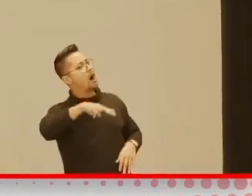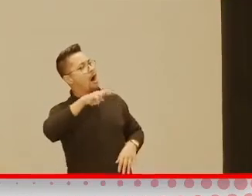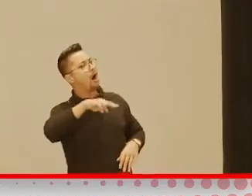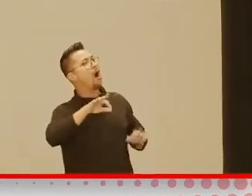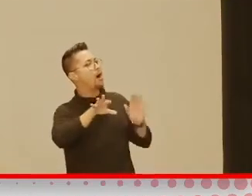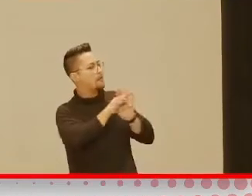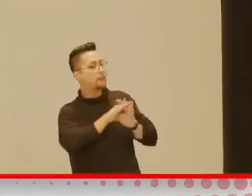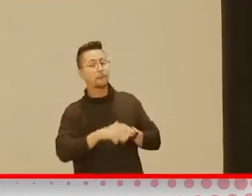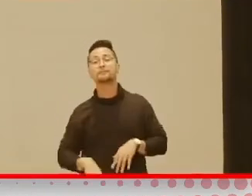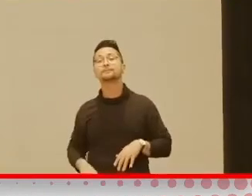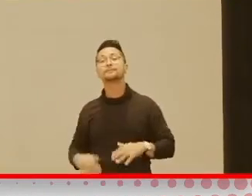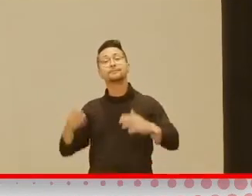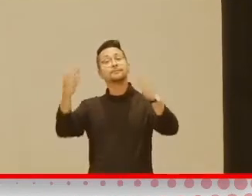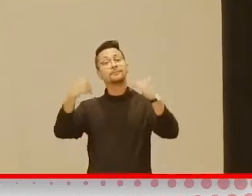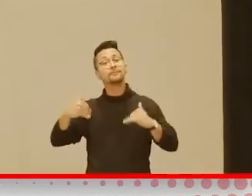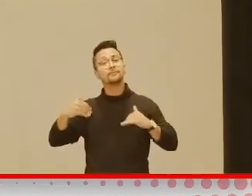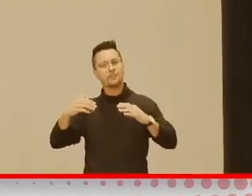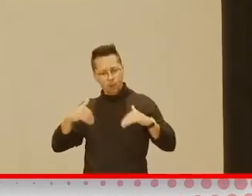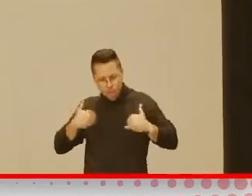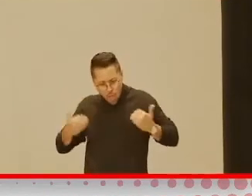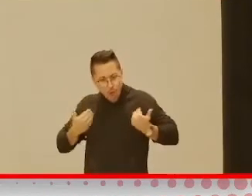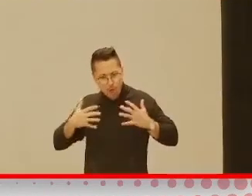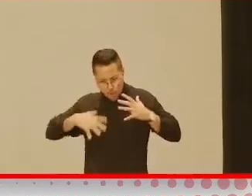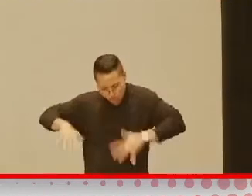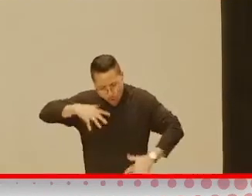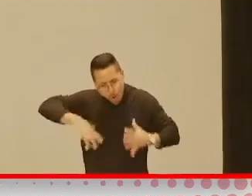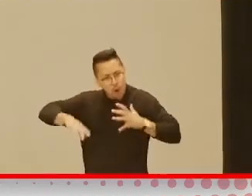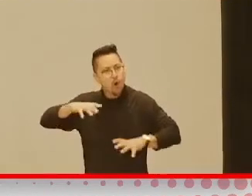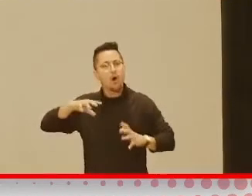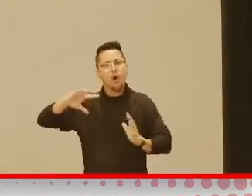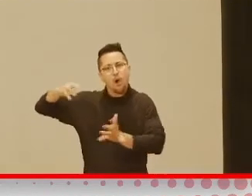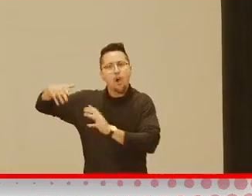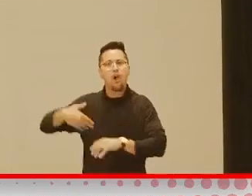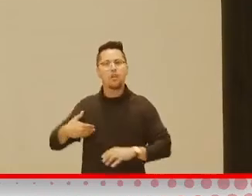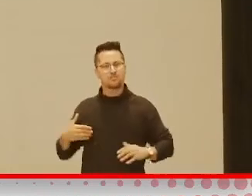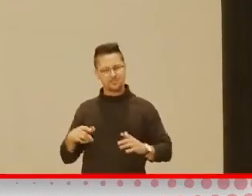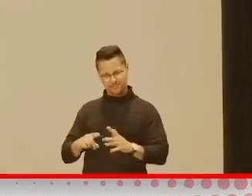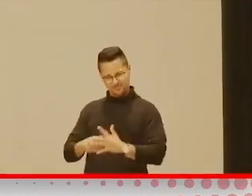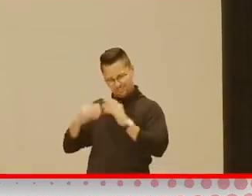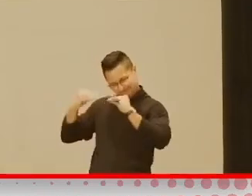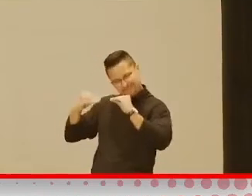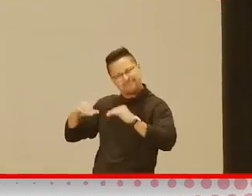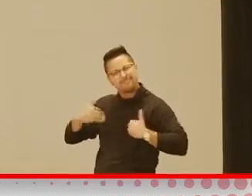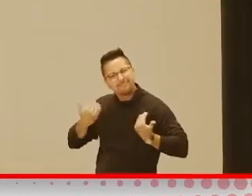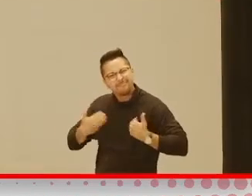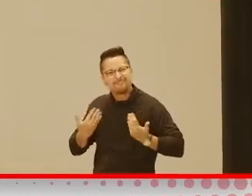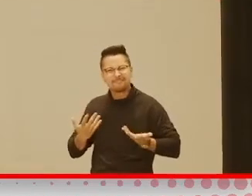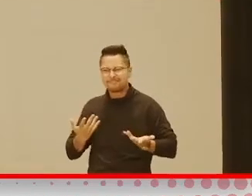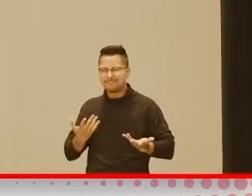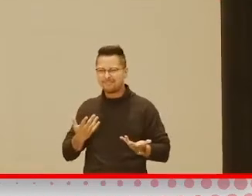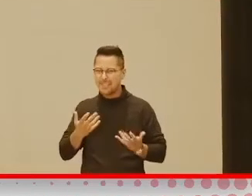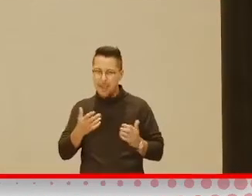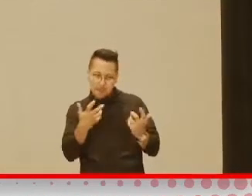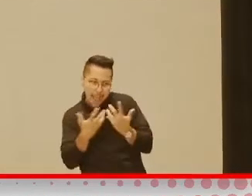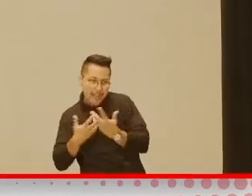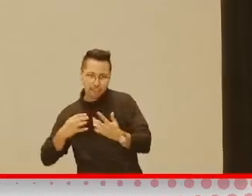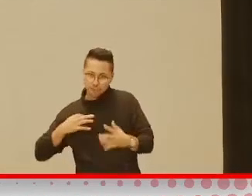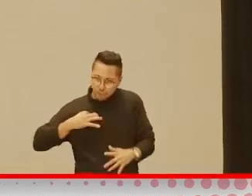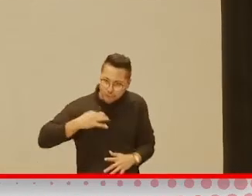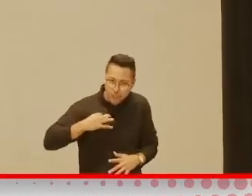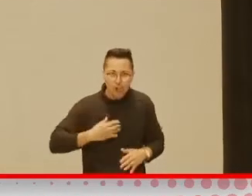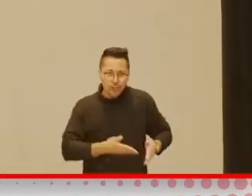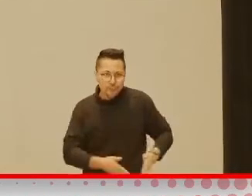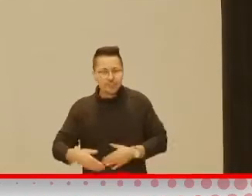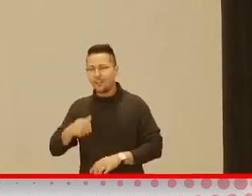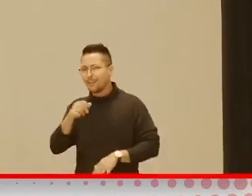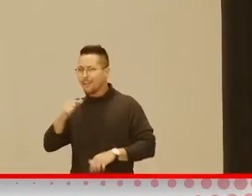Laundry. Start them young with laundry. Matching, sorting the laundry, you know. There's nothing wrong with child labor,